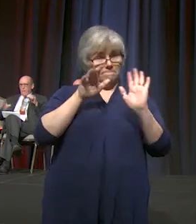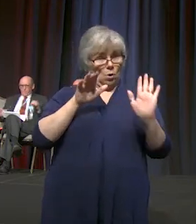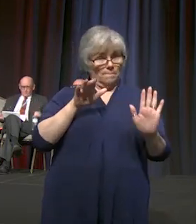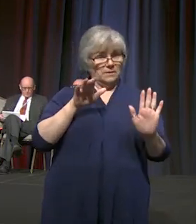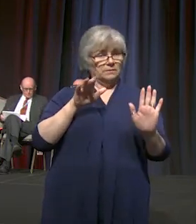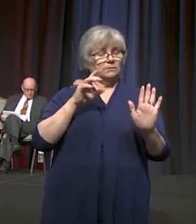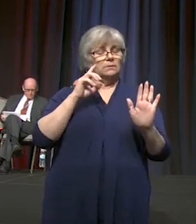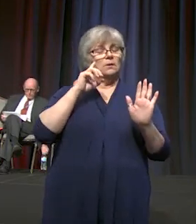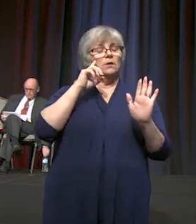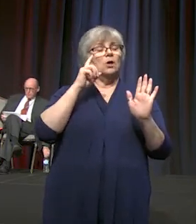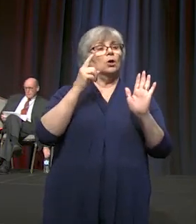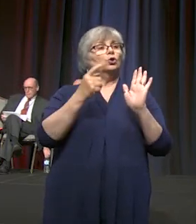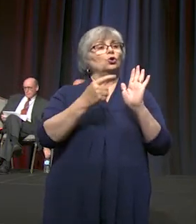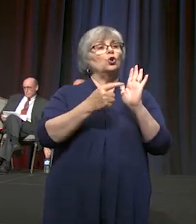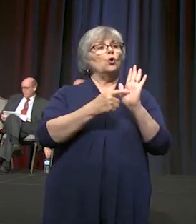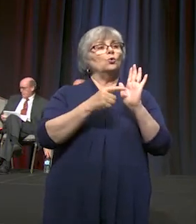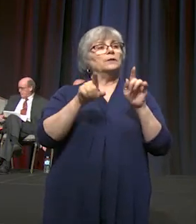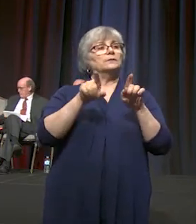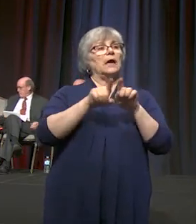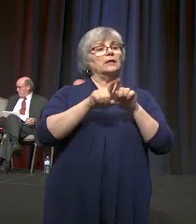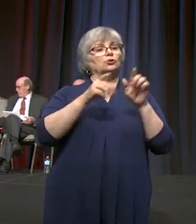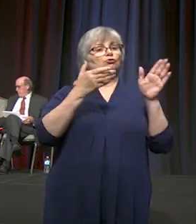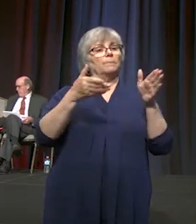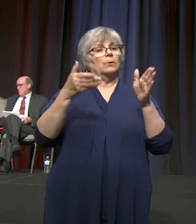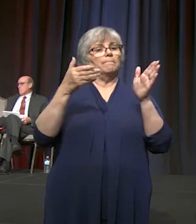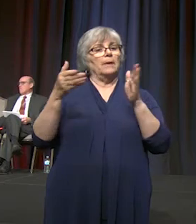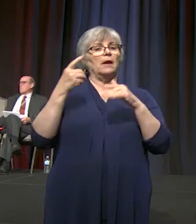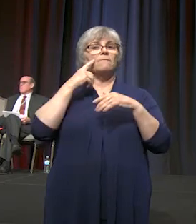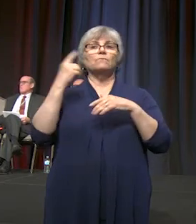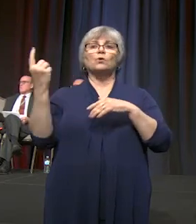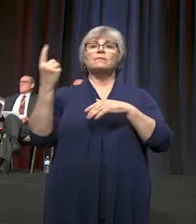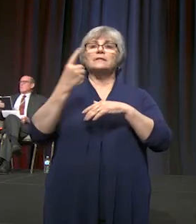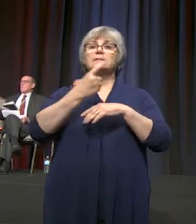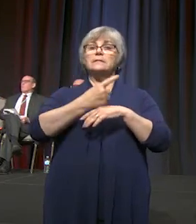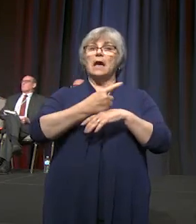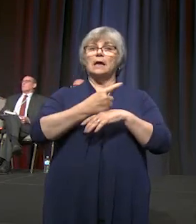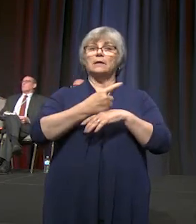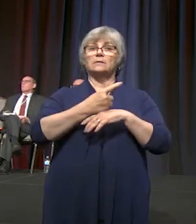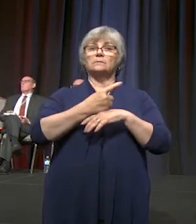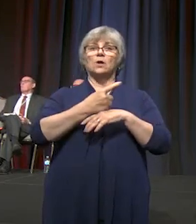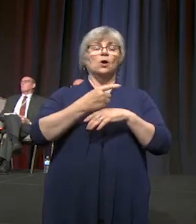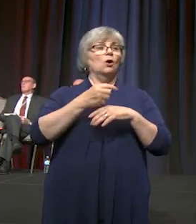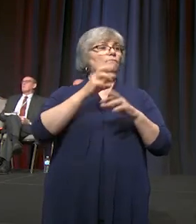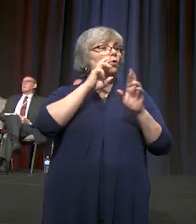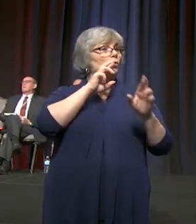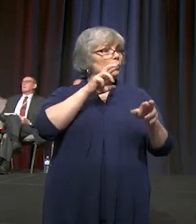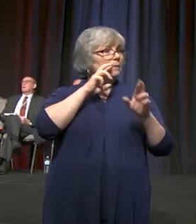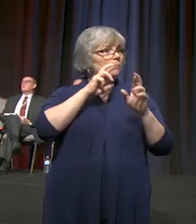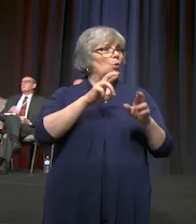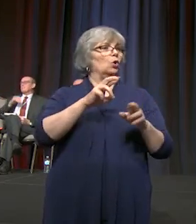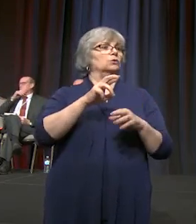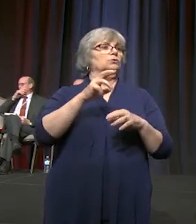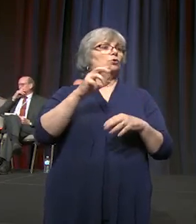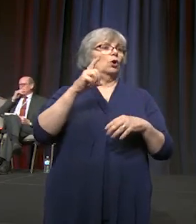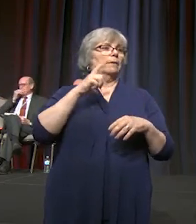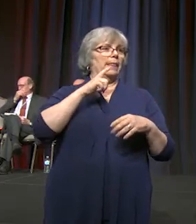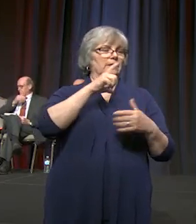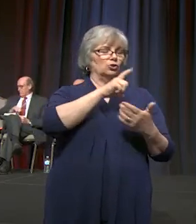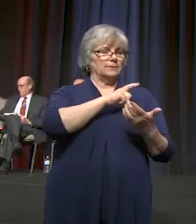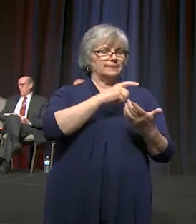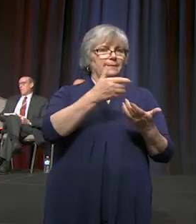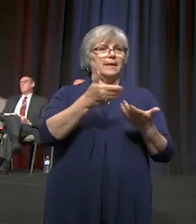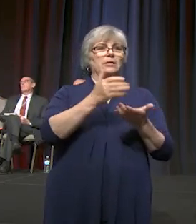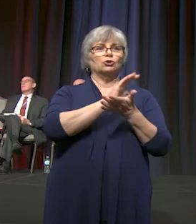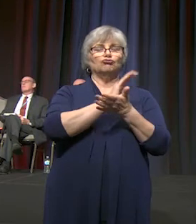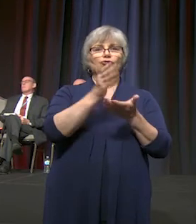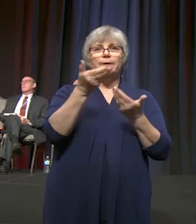notice as you prepare for this day for reports on legislation. Are you